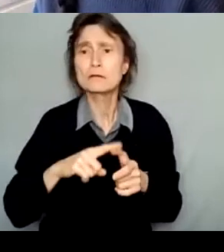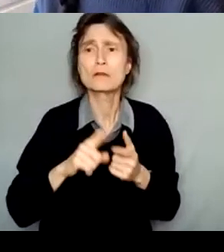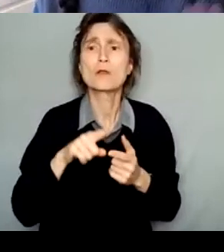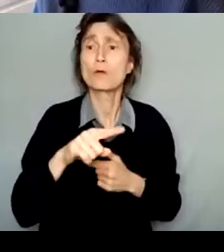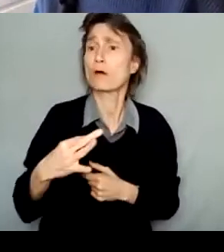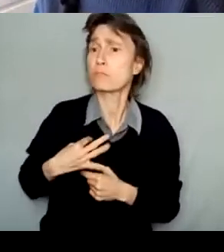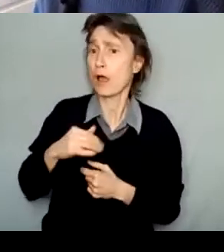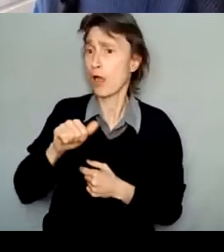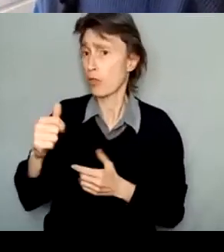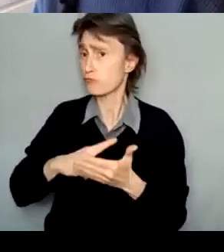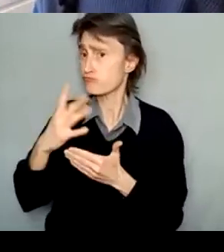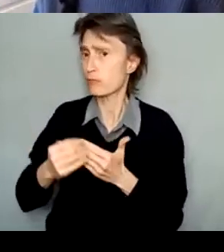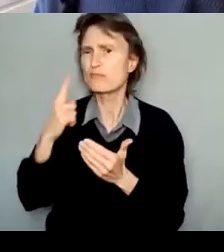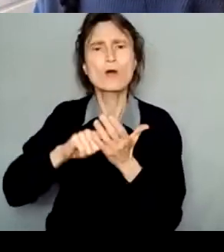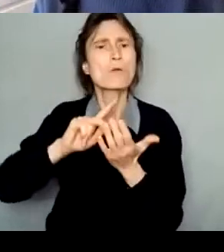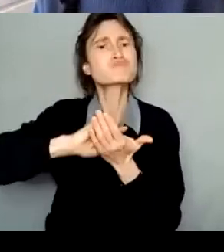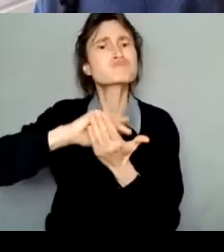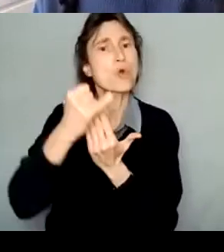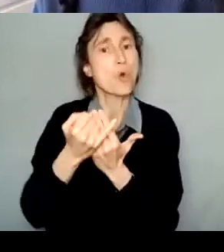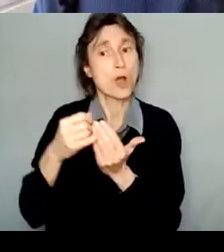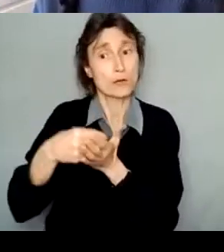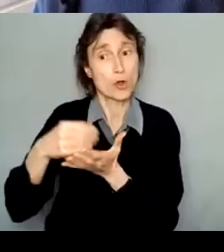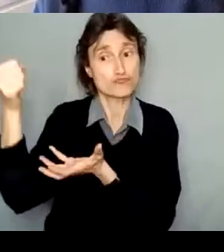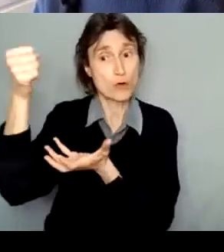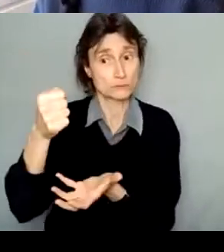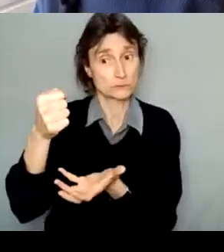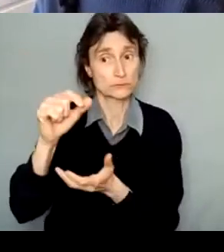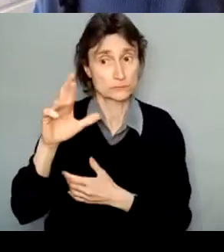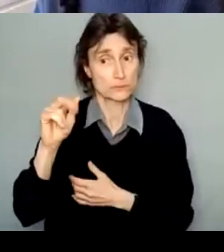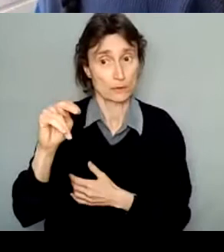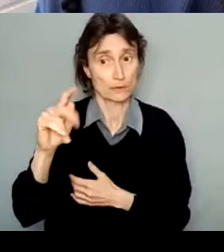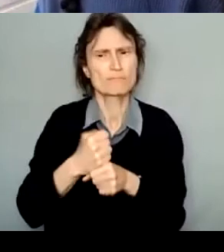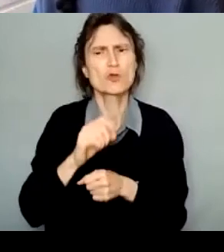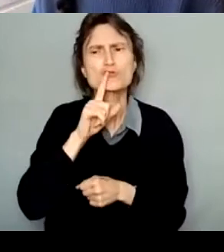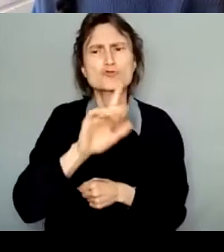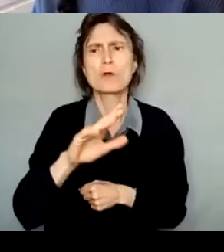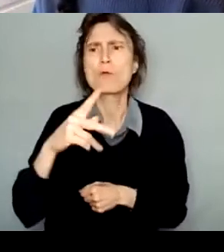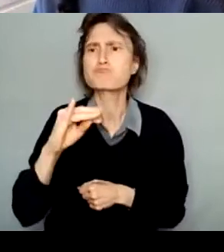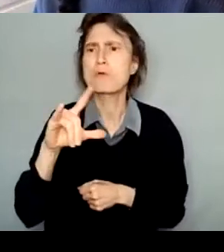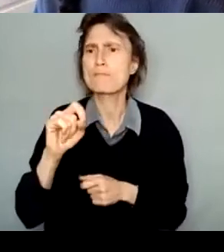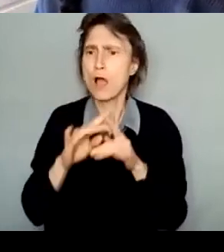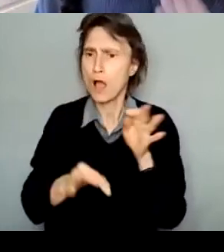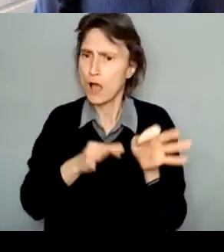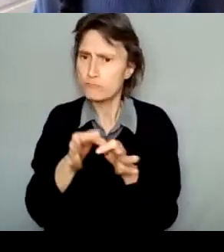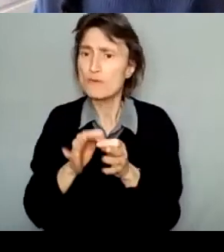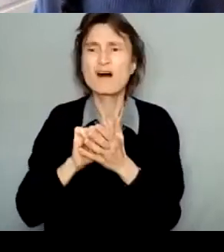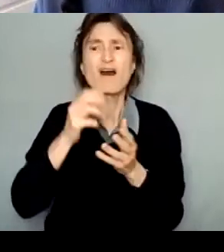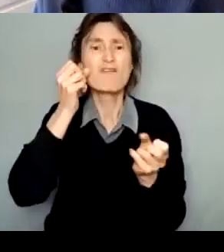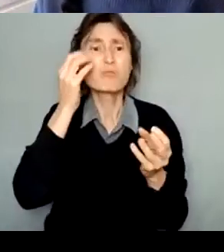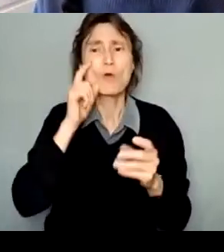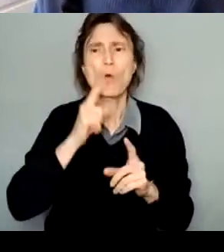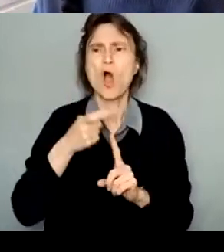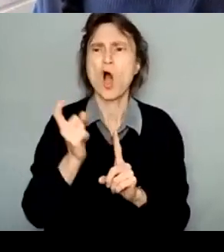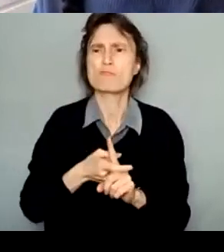to a program like the project grant, simply make sure your profile is up-to-date and then this information will automatically port over to your